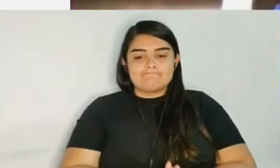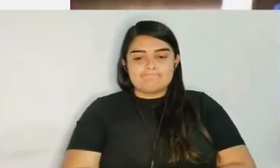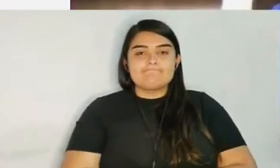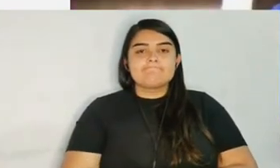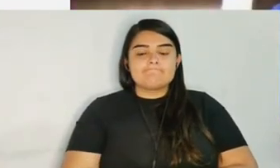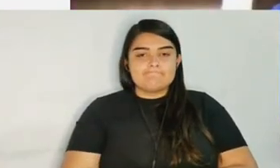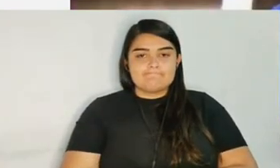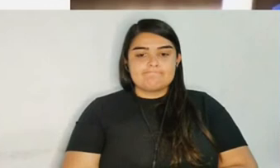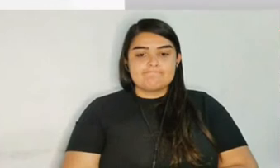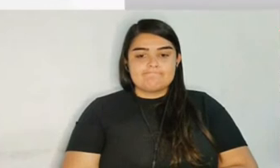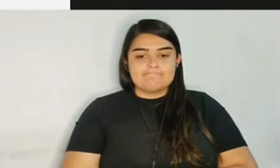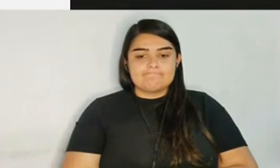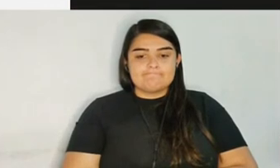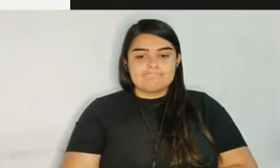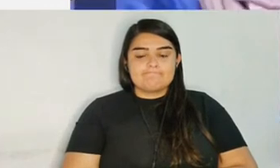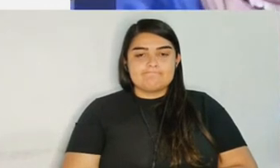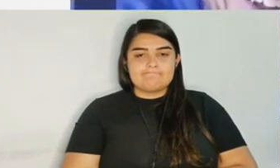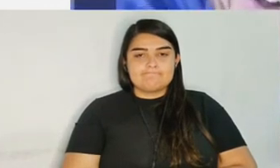All right.